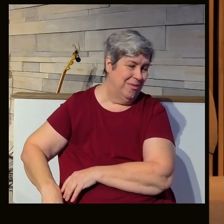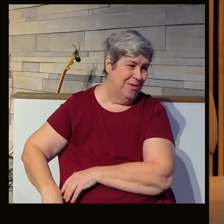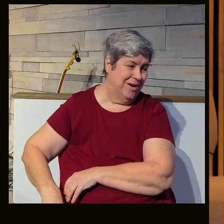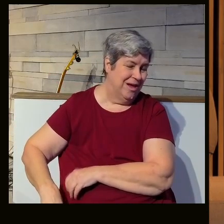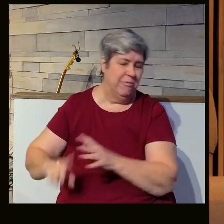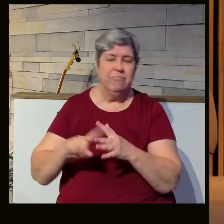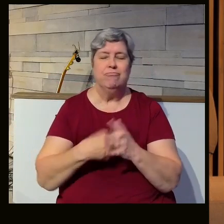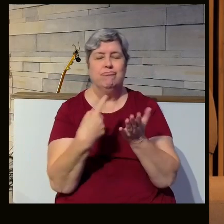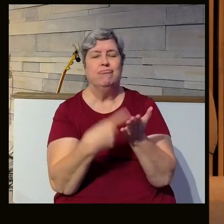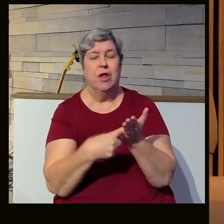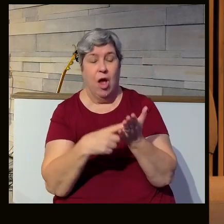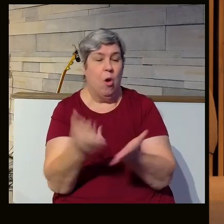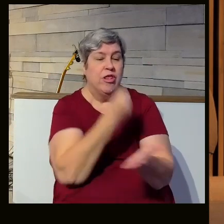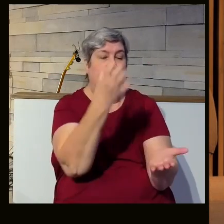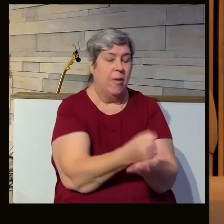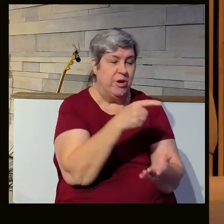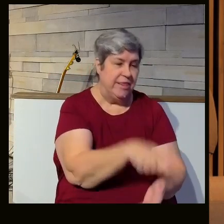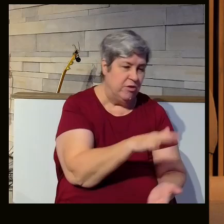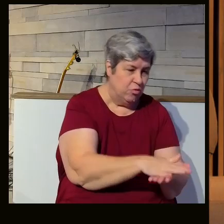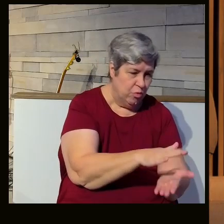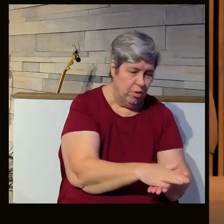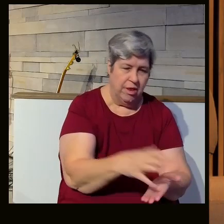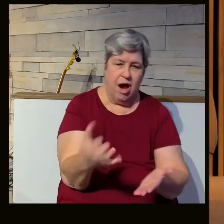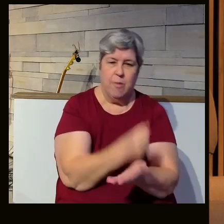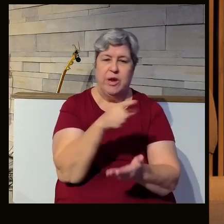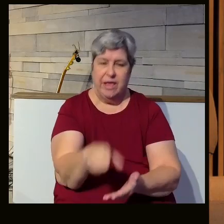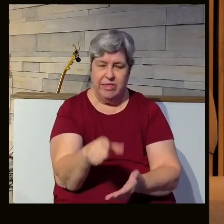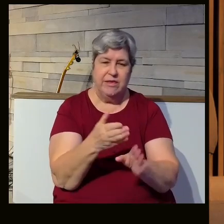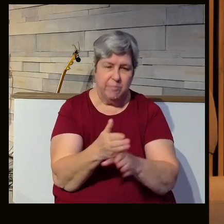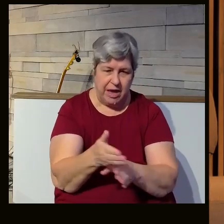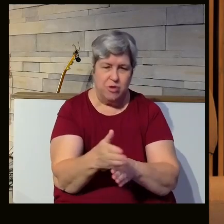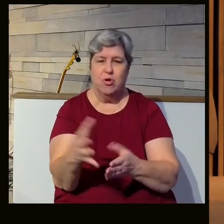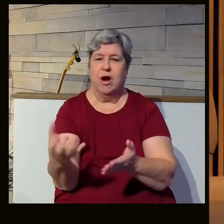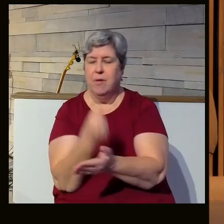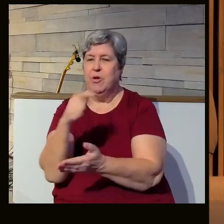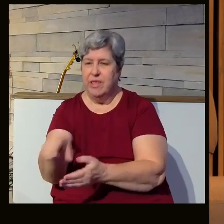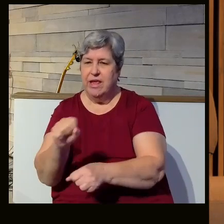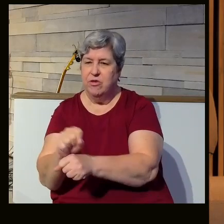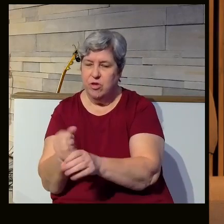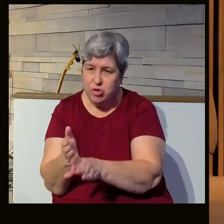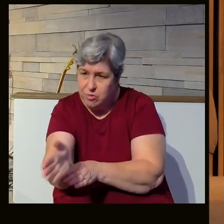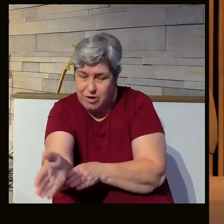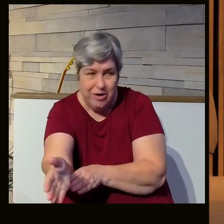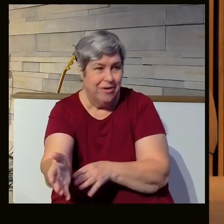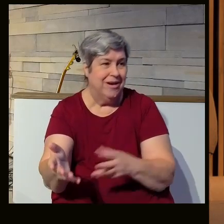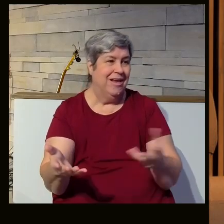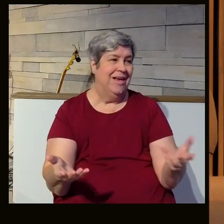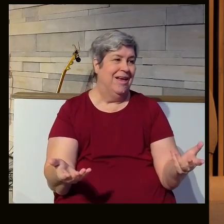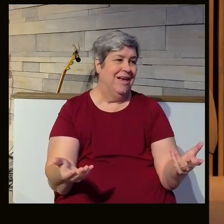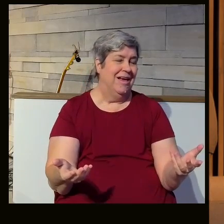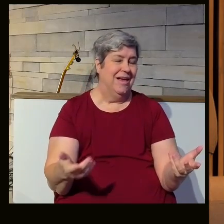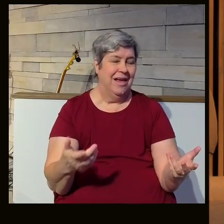And we start talking about opportunities at different schools and different majors and about different career paths that they can